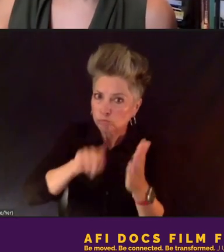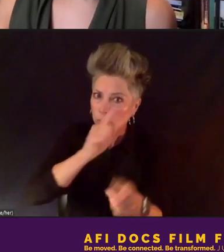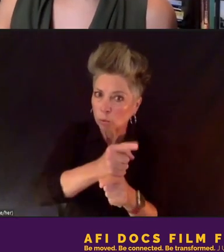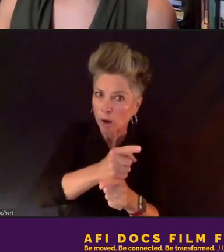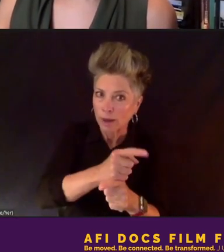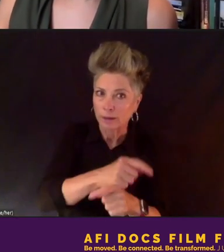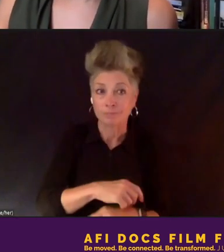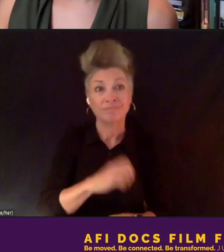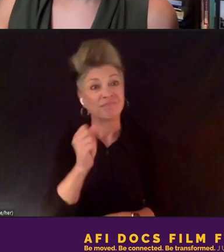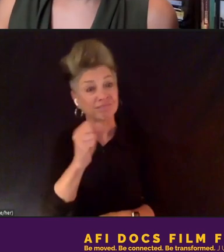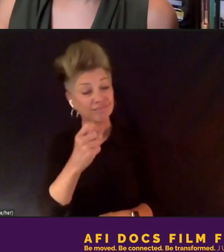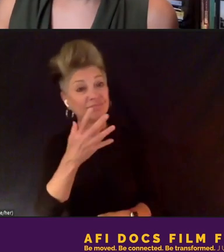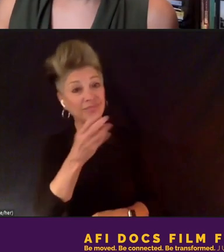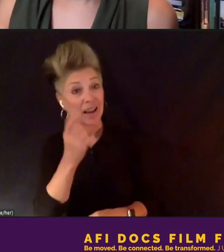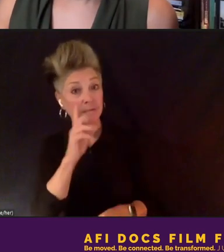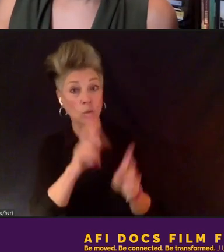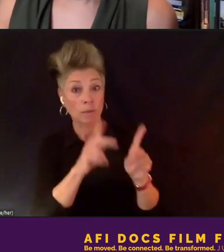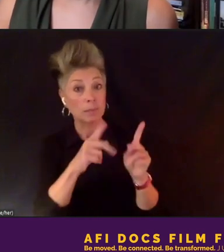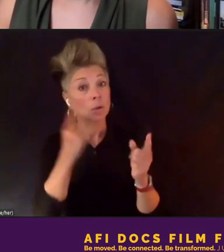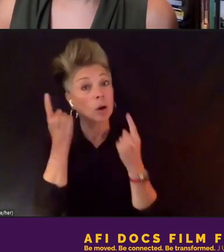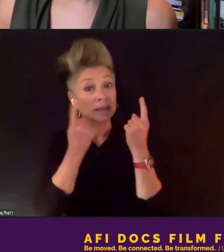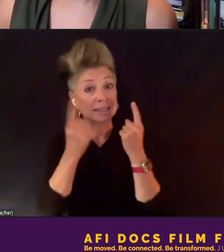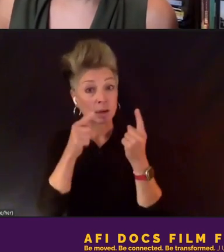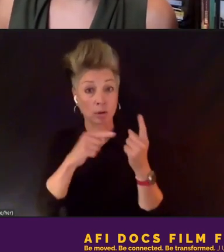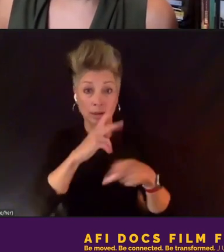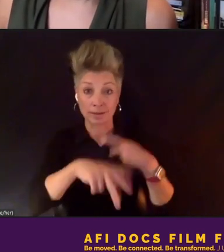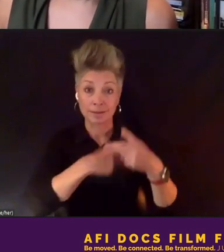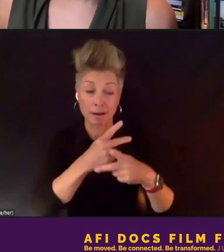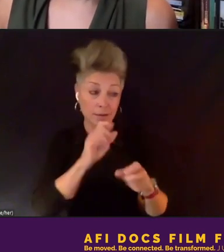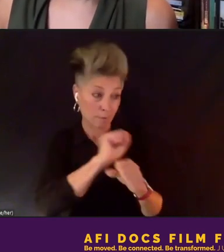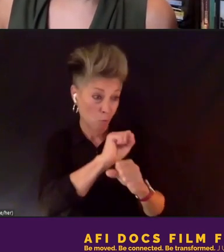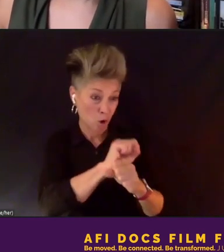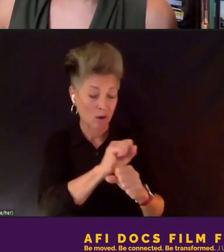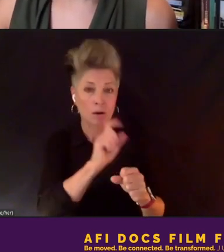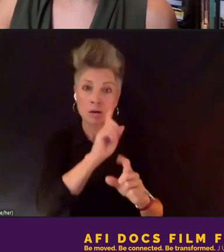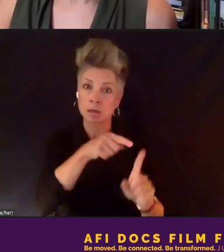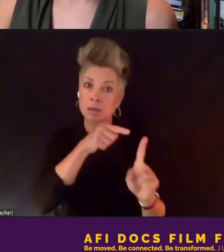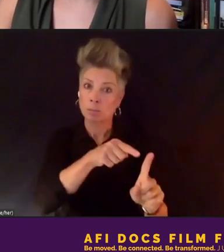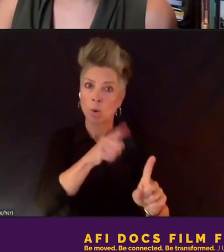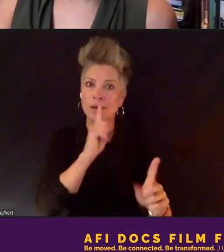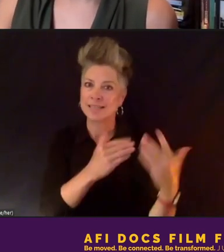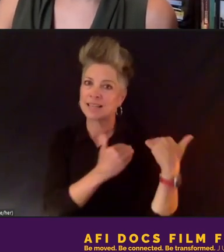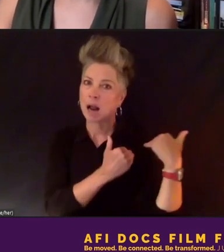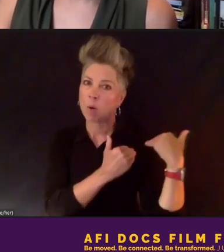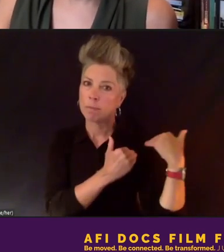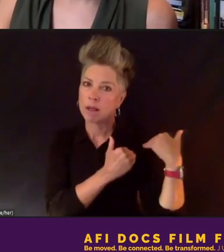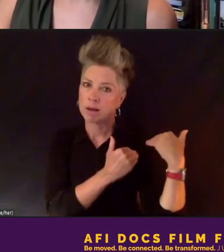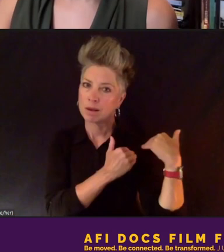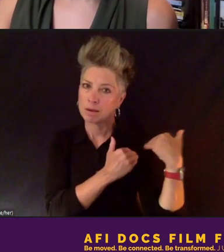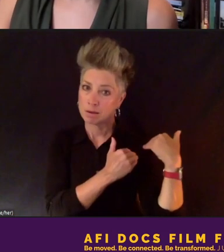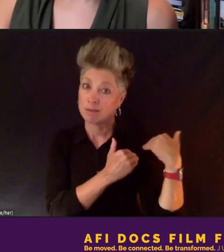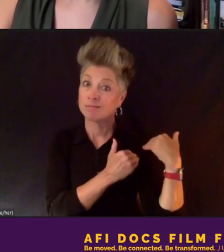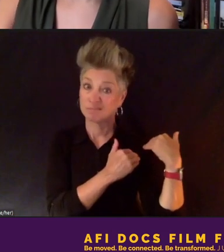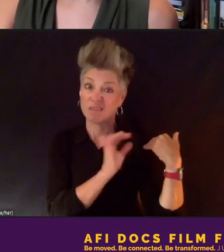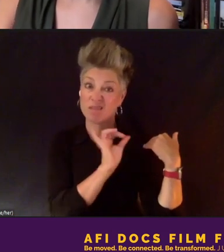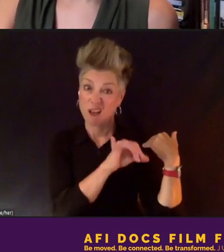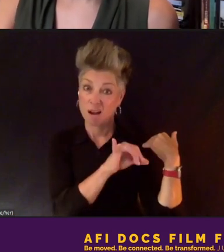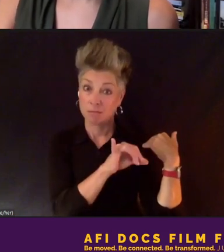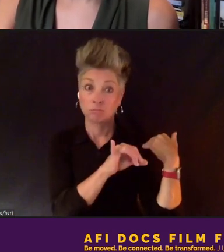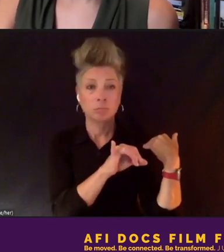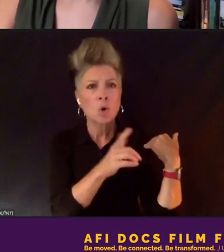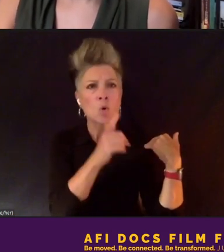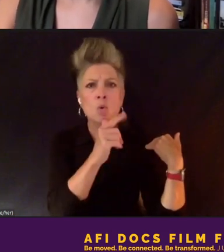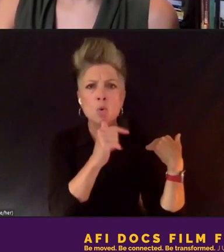thinking about engaging in this work, I mean, I think at the core of all of this is accountability. That's always the question. Right. Who's